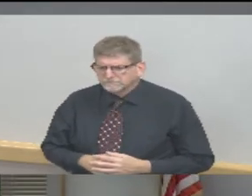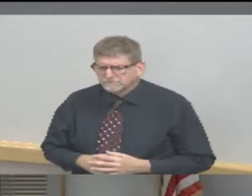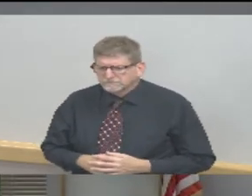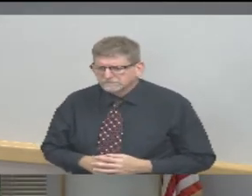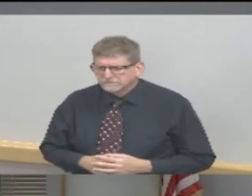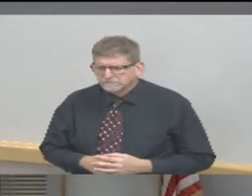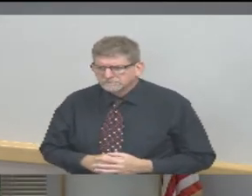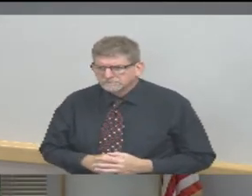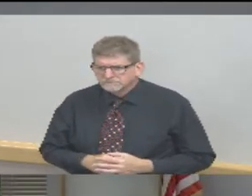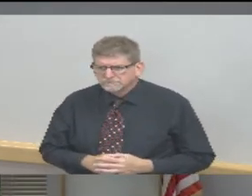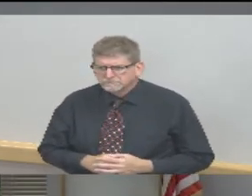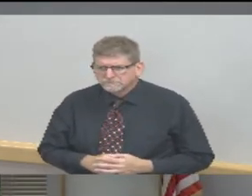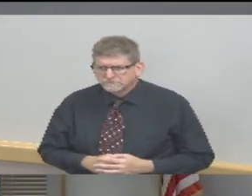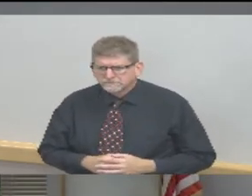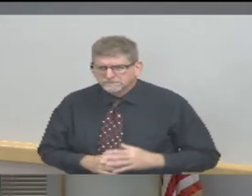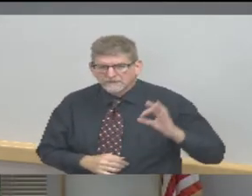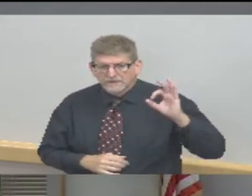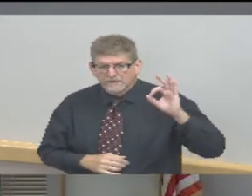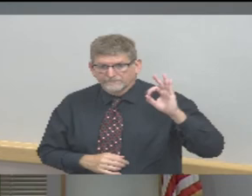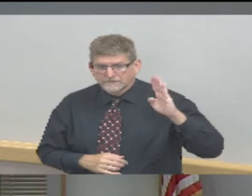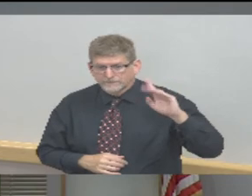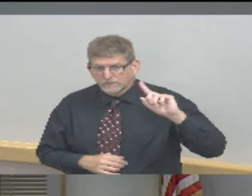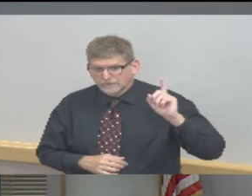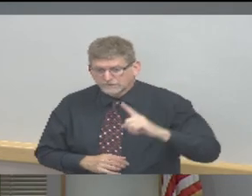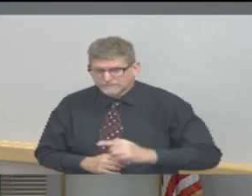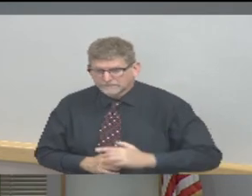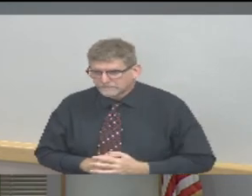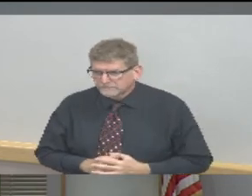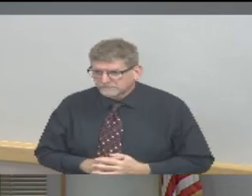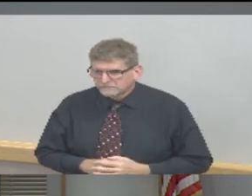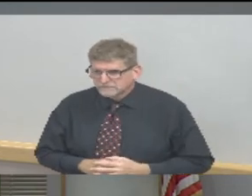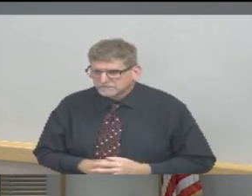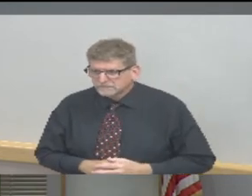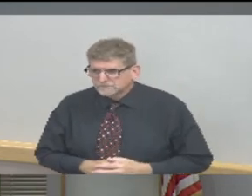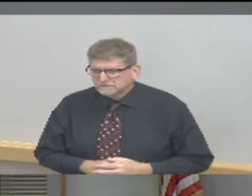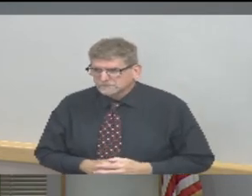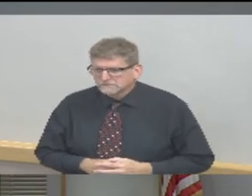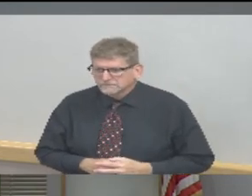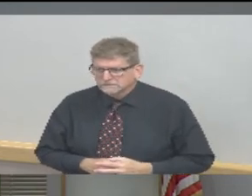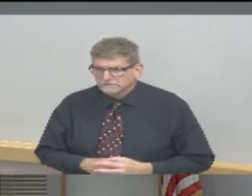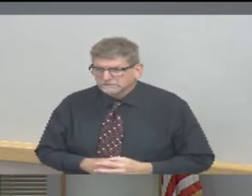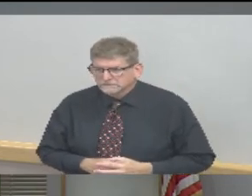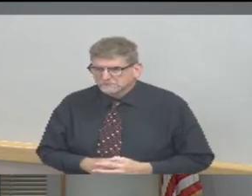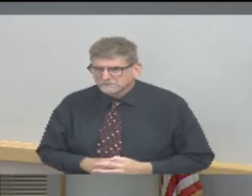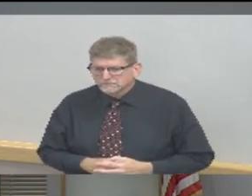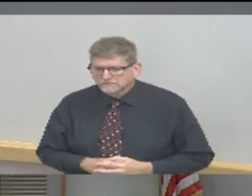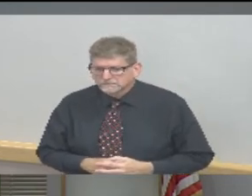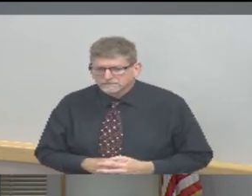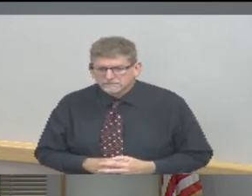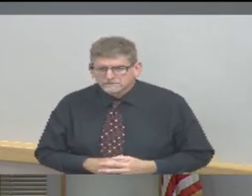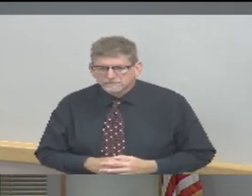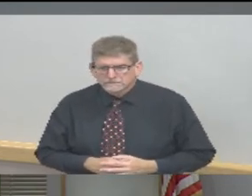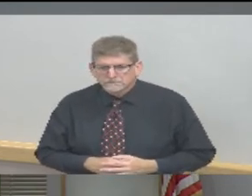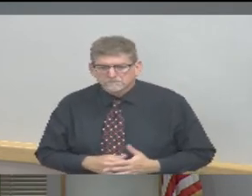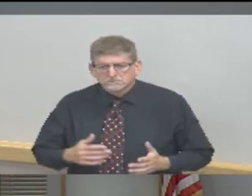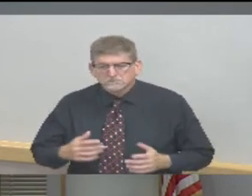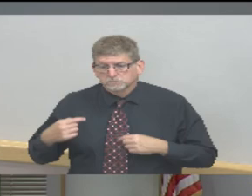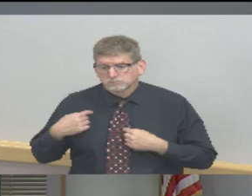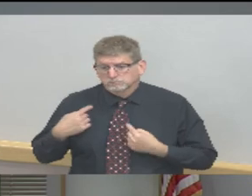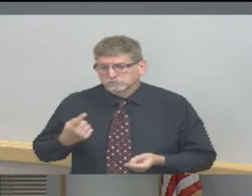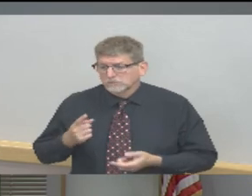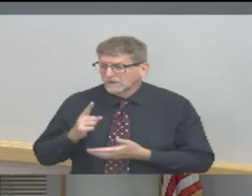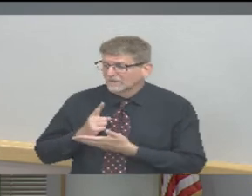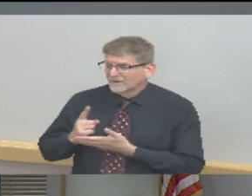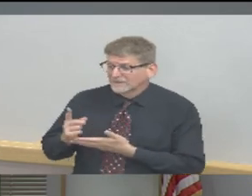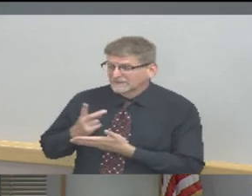Question from Dave Banger. How has the first week or so of restaurants and retail reopening going? Are